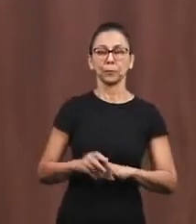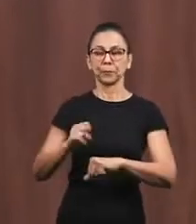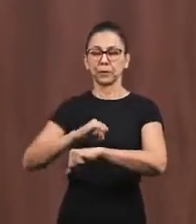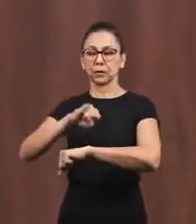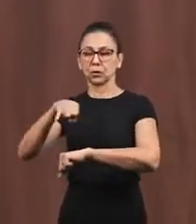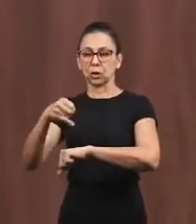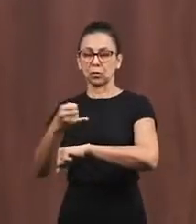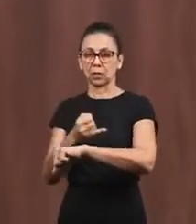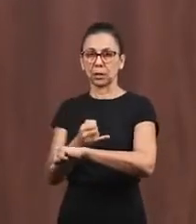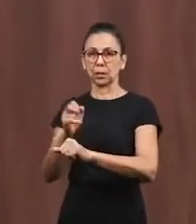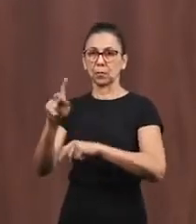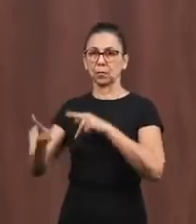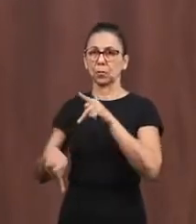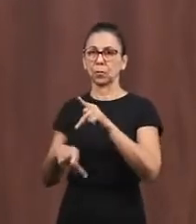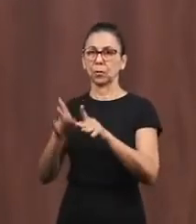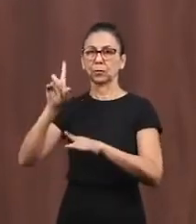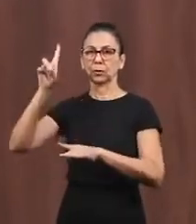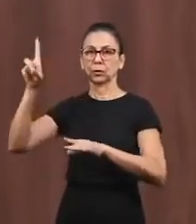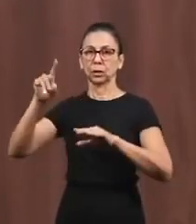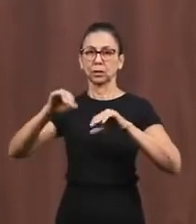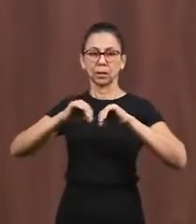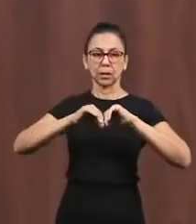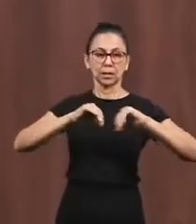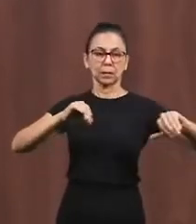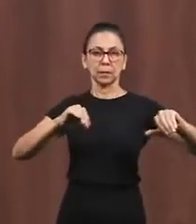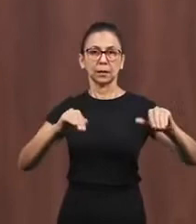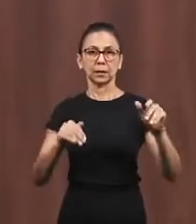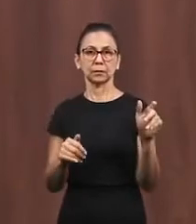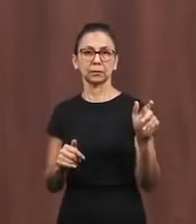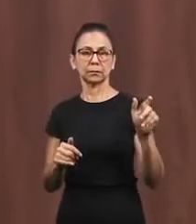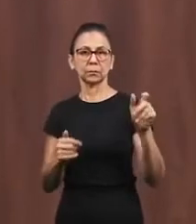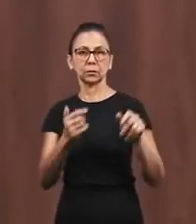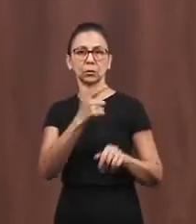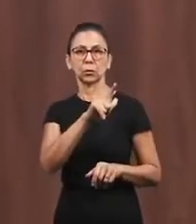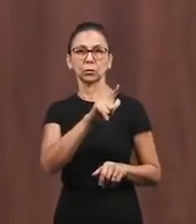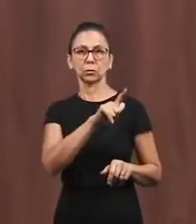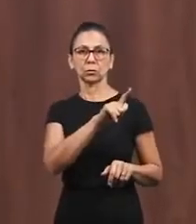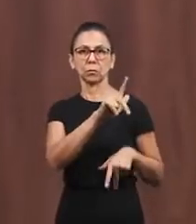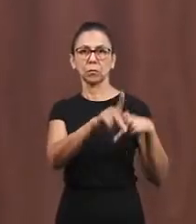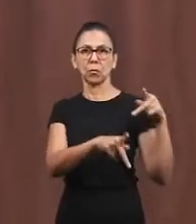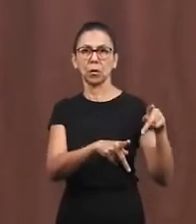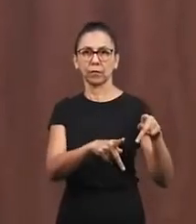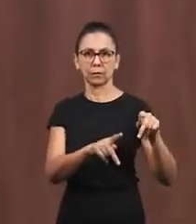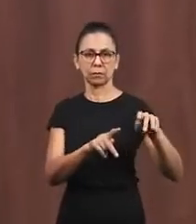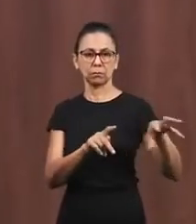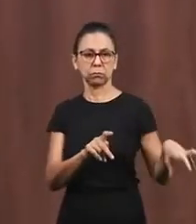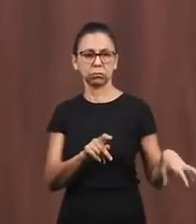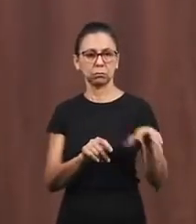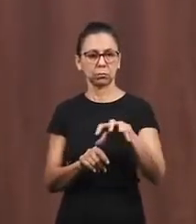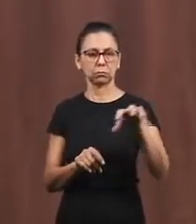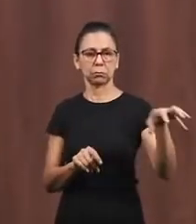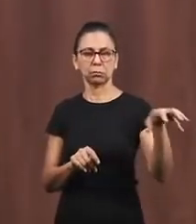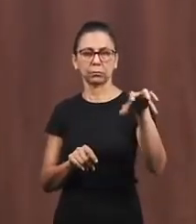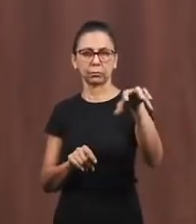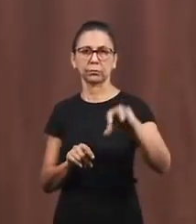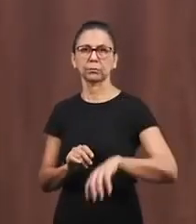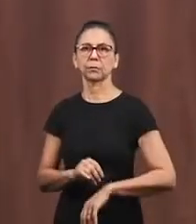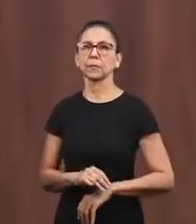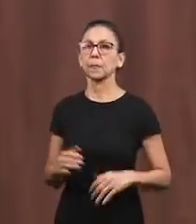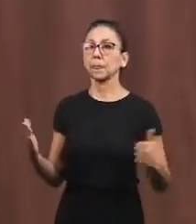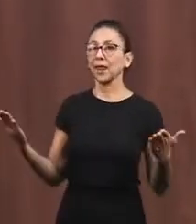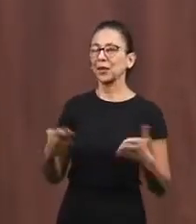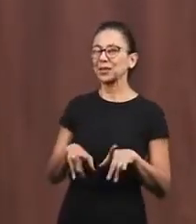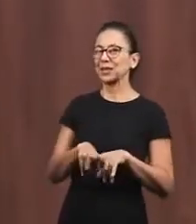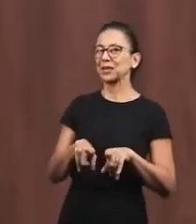Jerusalem and the other people and today we also have a wall for our spiritual life that separates us